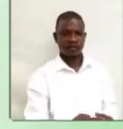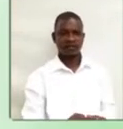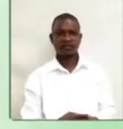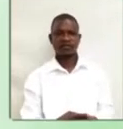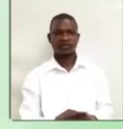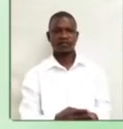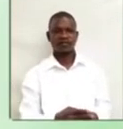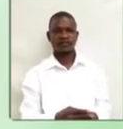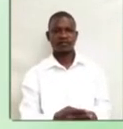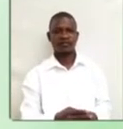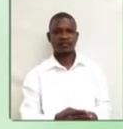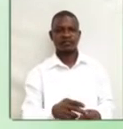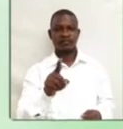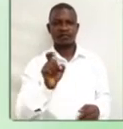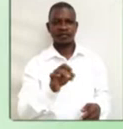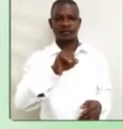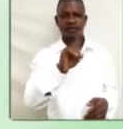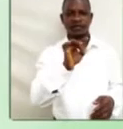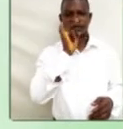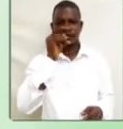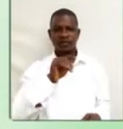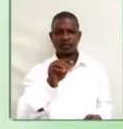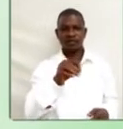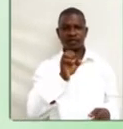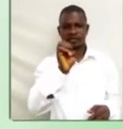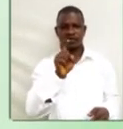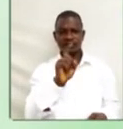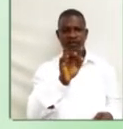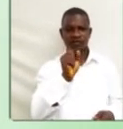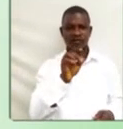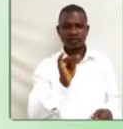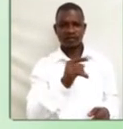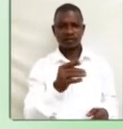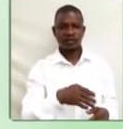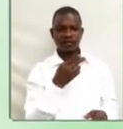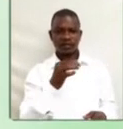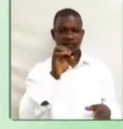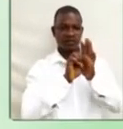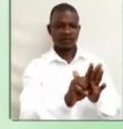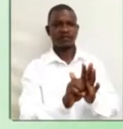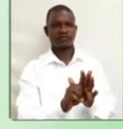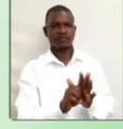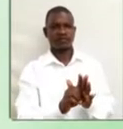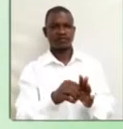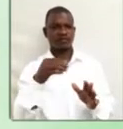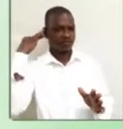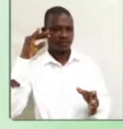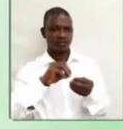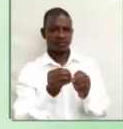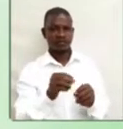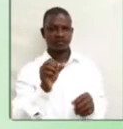S-S in exaggeration. Example. Sound